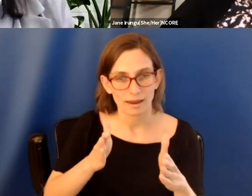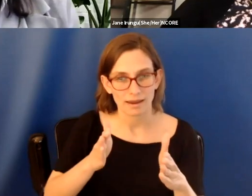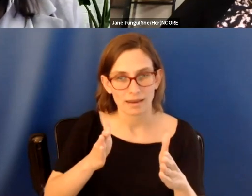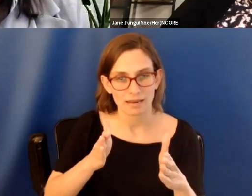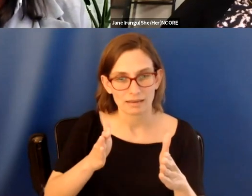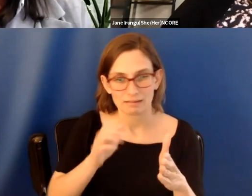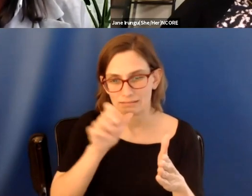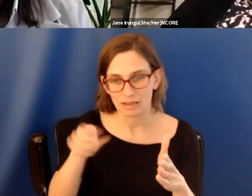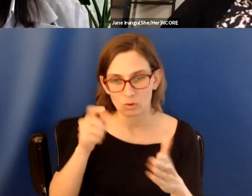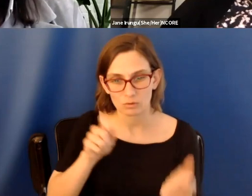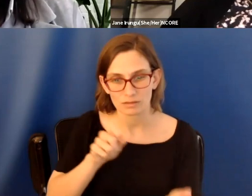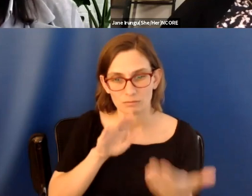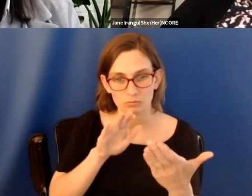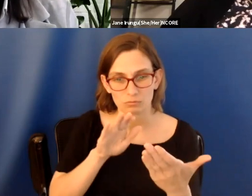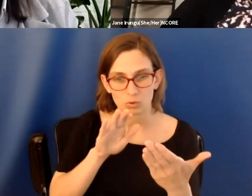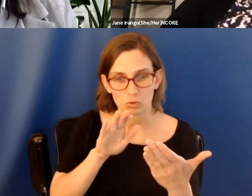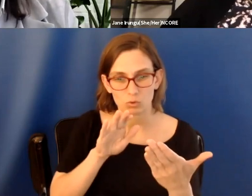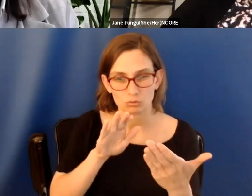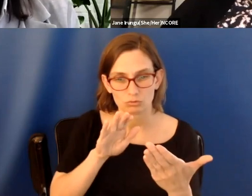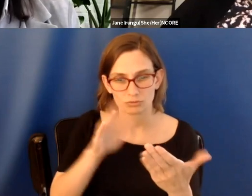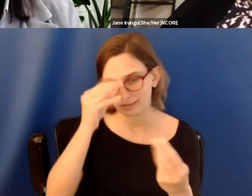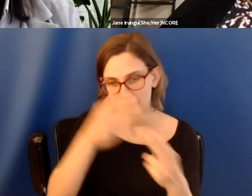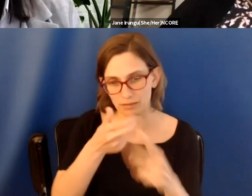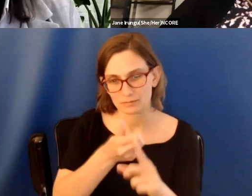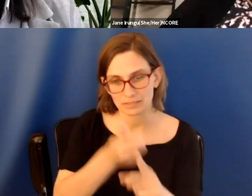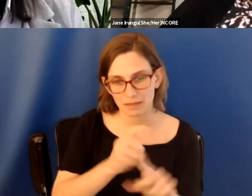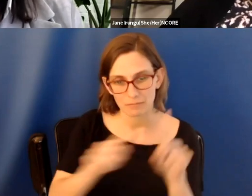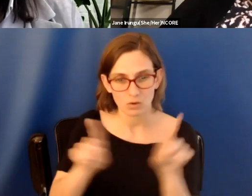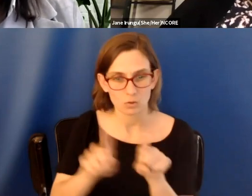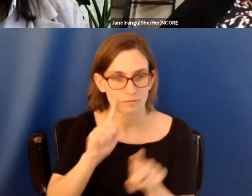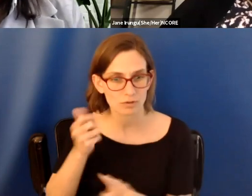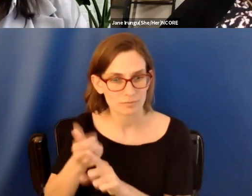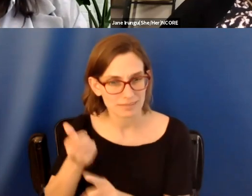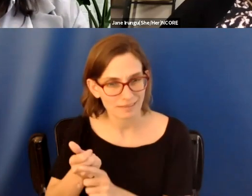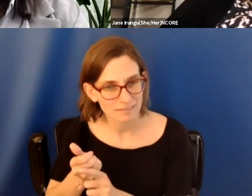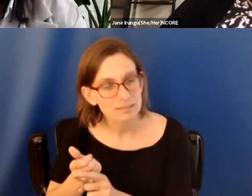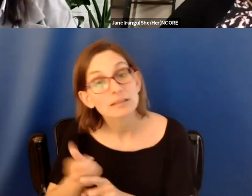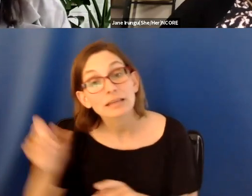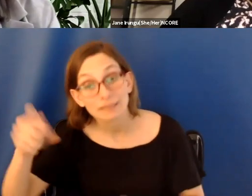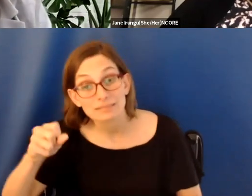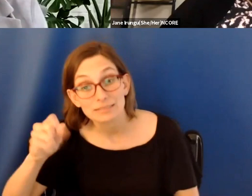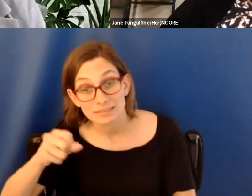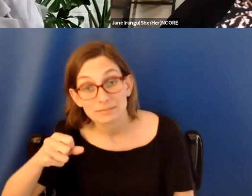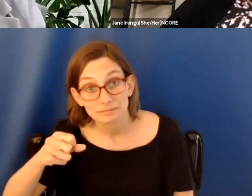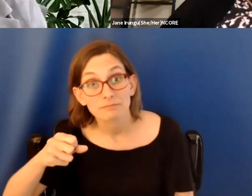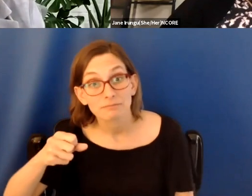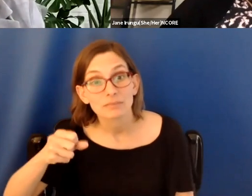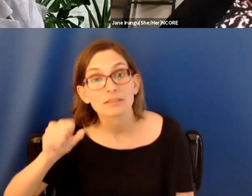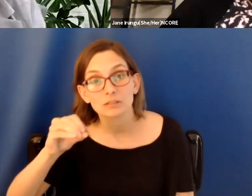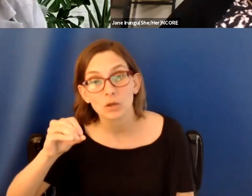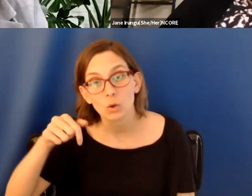not only approach others to think about themselves, but also for ourselves. Um, yes and yes. So, um,